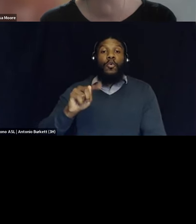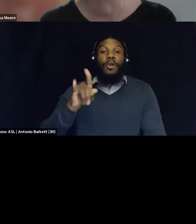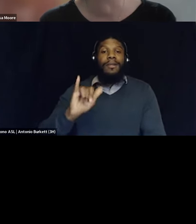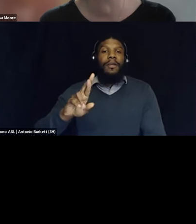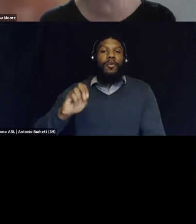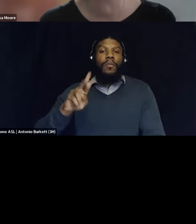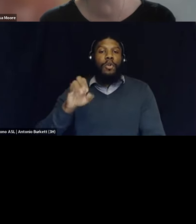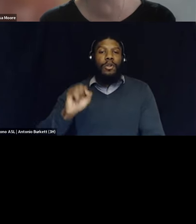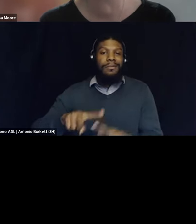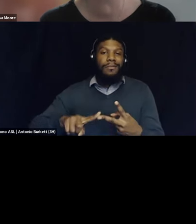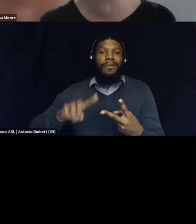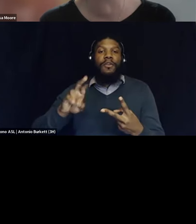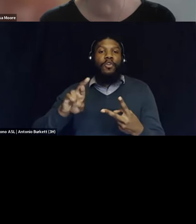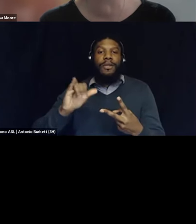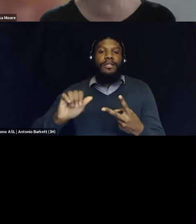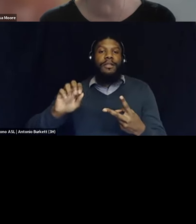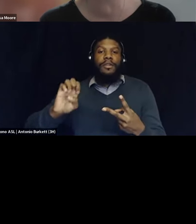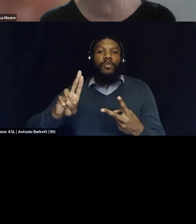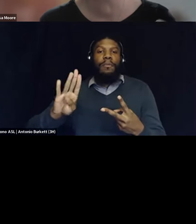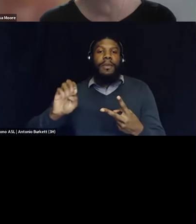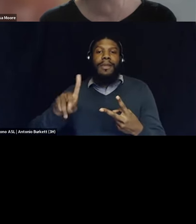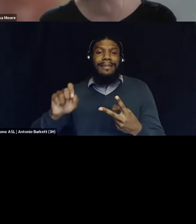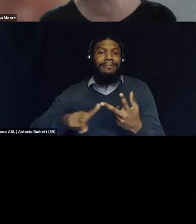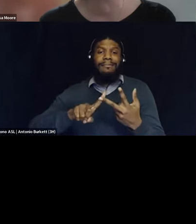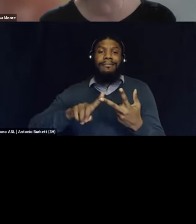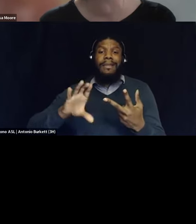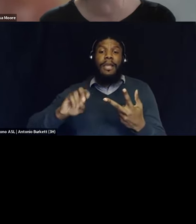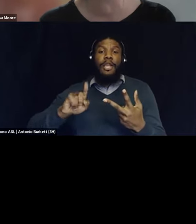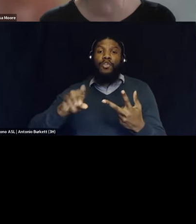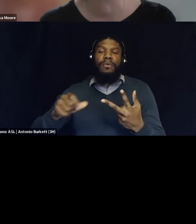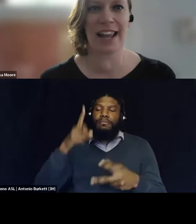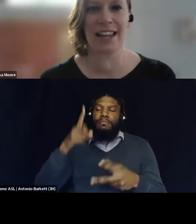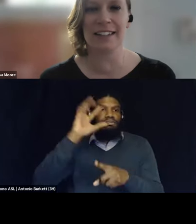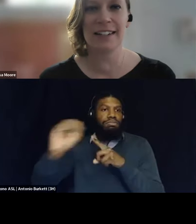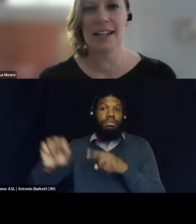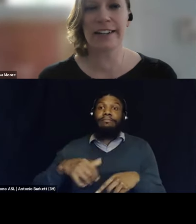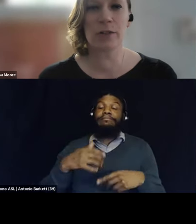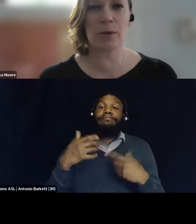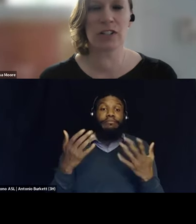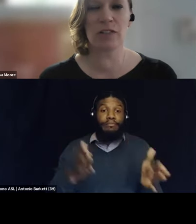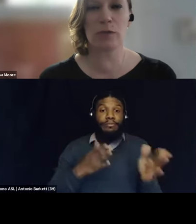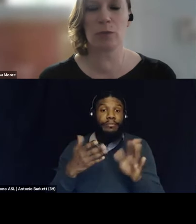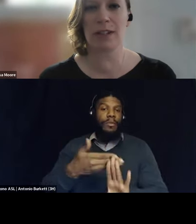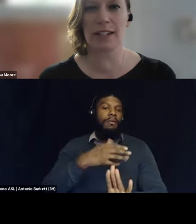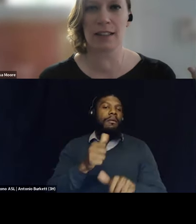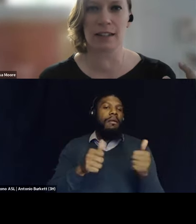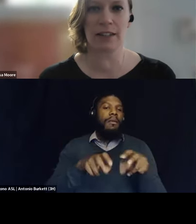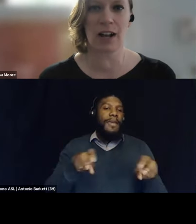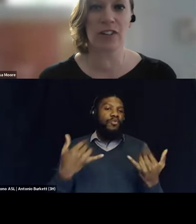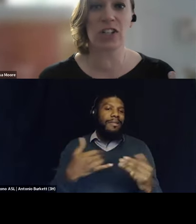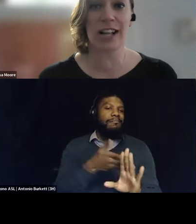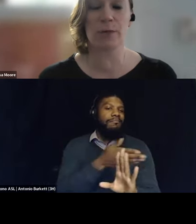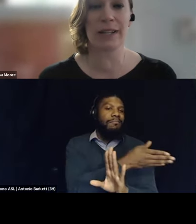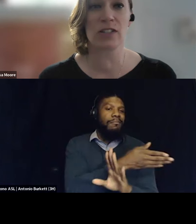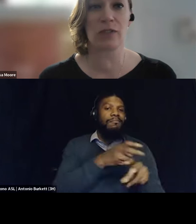Eubanks and Cassandra with so much brilliance within that, and then the prior two panels today. And, you know, so much of what the